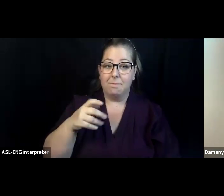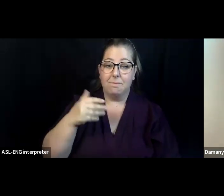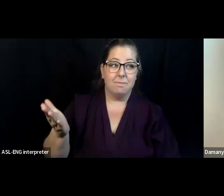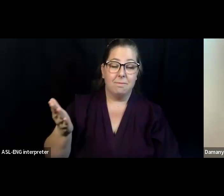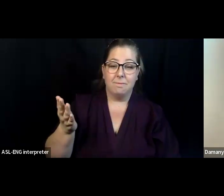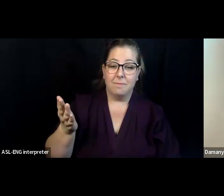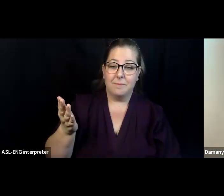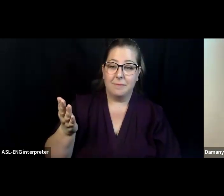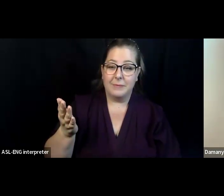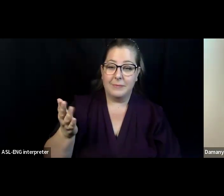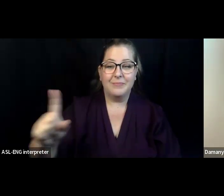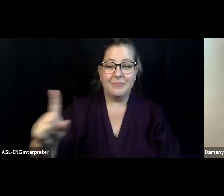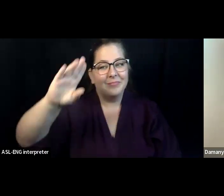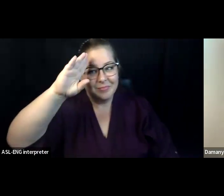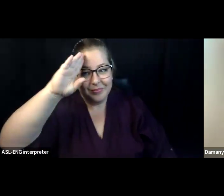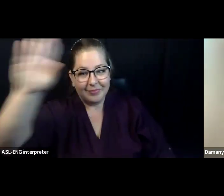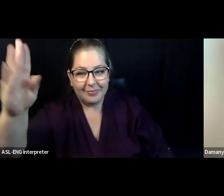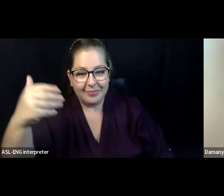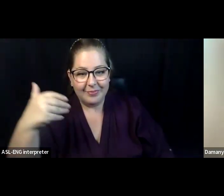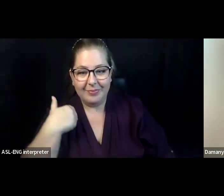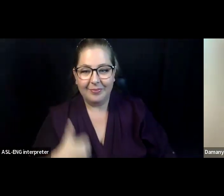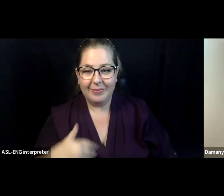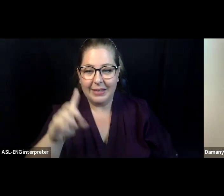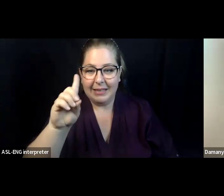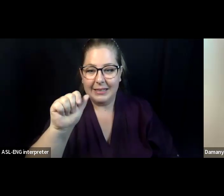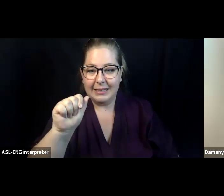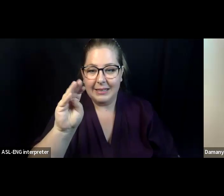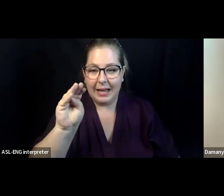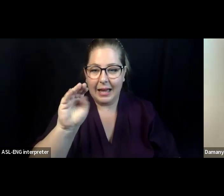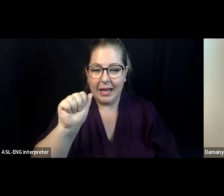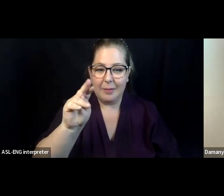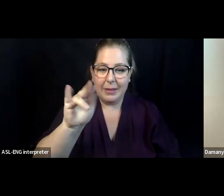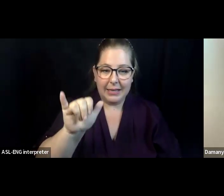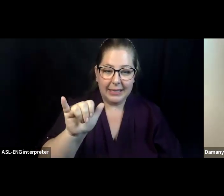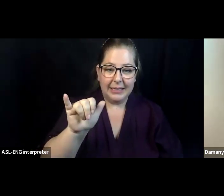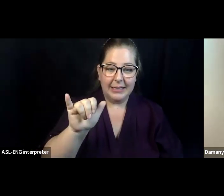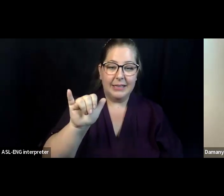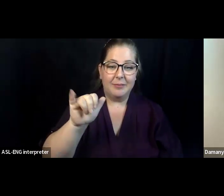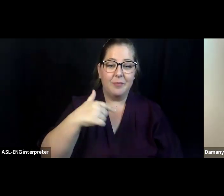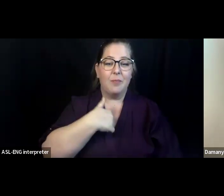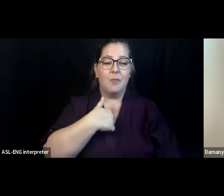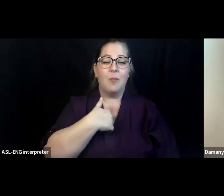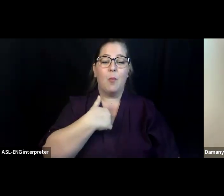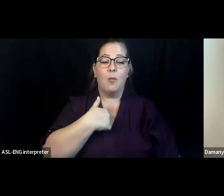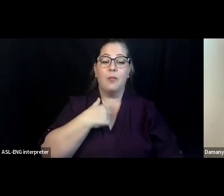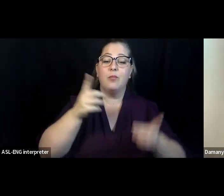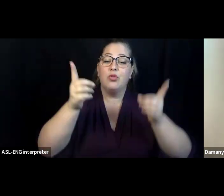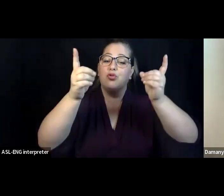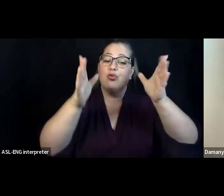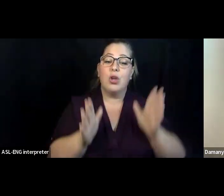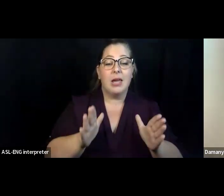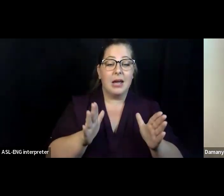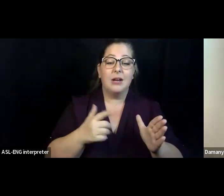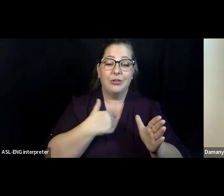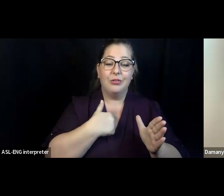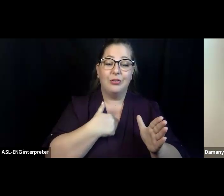Hi, my name is Damani Hardin. I am the Director of Information Technology at the LC and Lily Cox